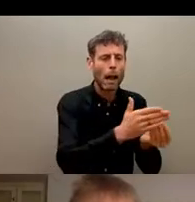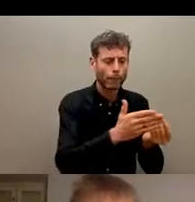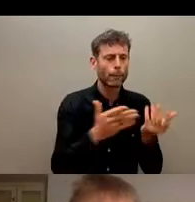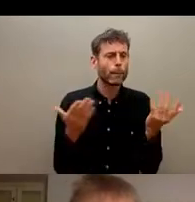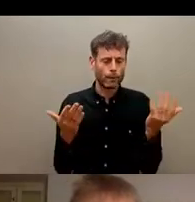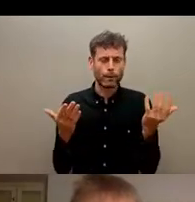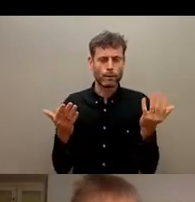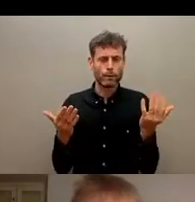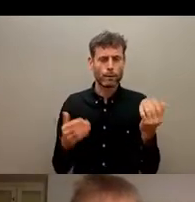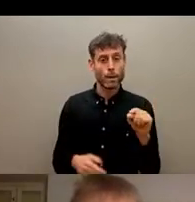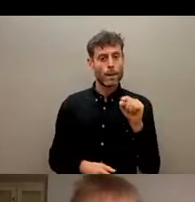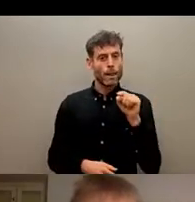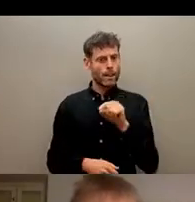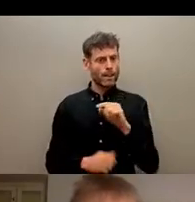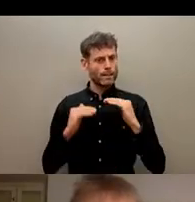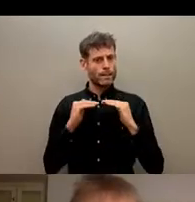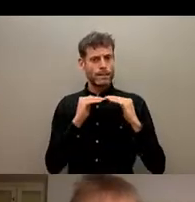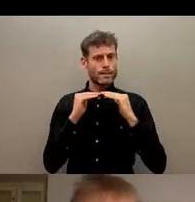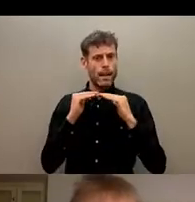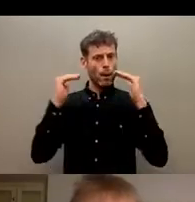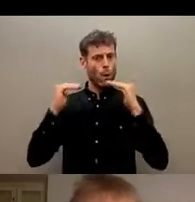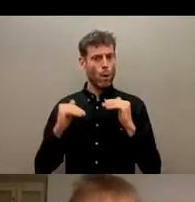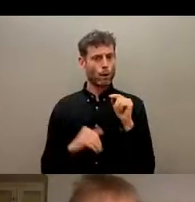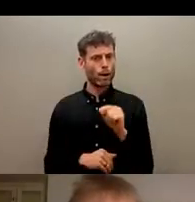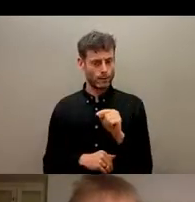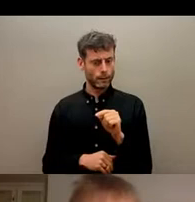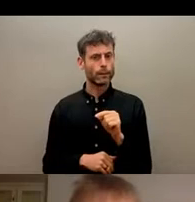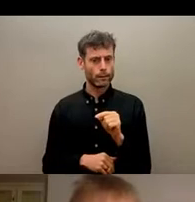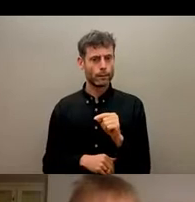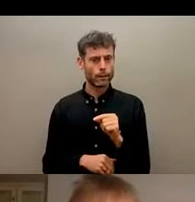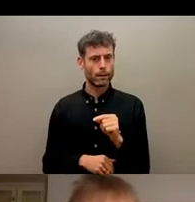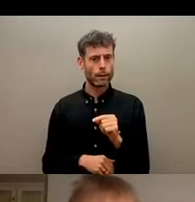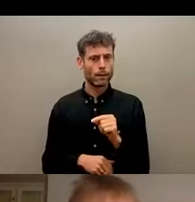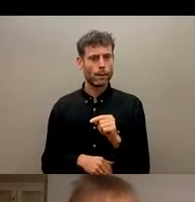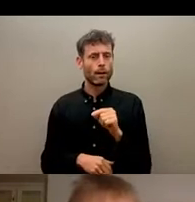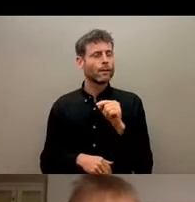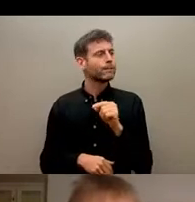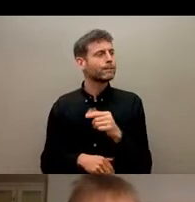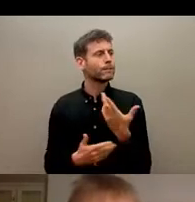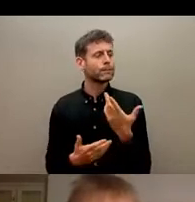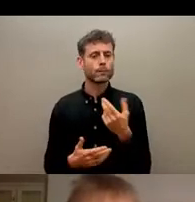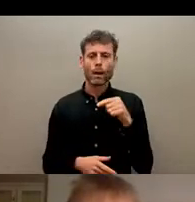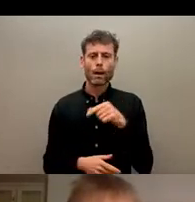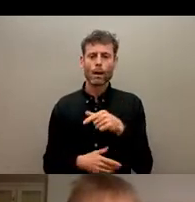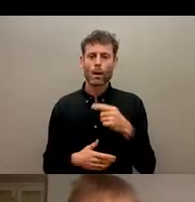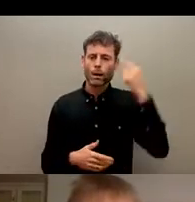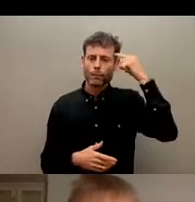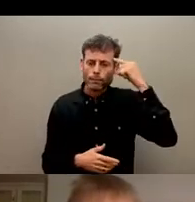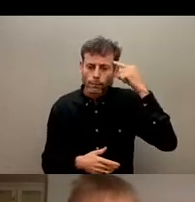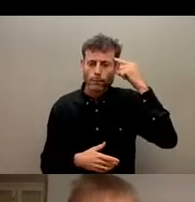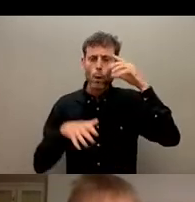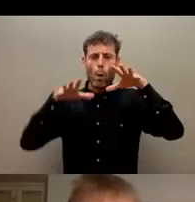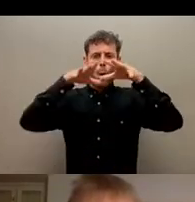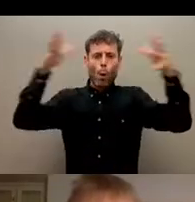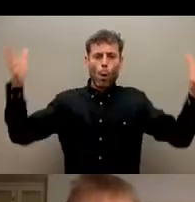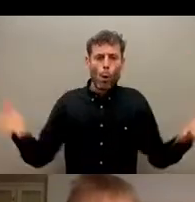organizations do look at these things, we were getting disparate information. You know, there was no global approach to what is the sector as a whole